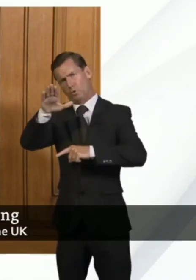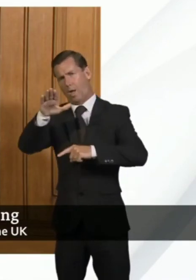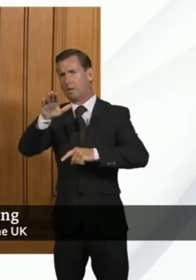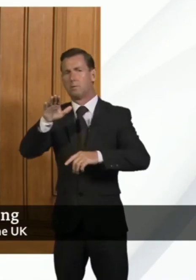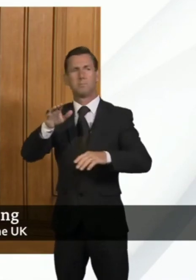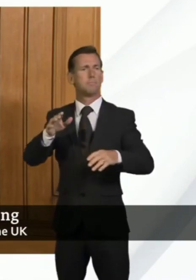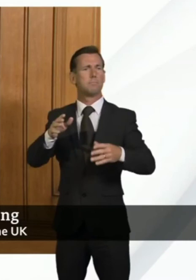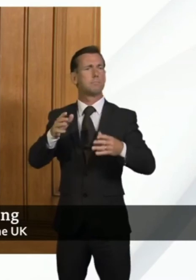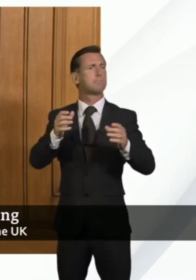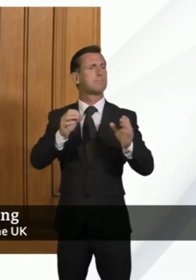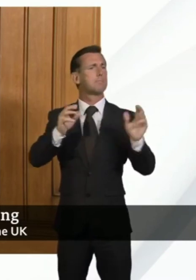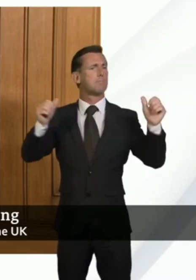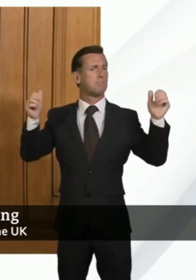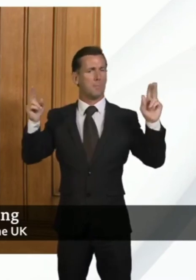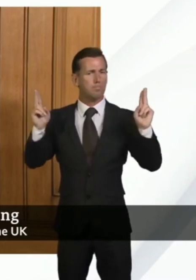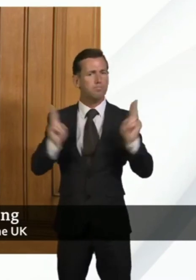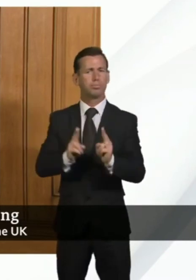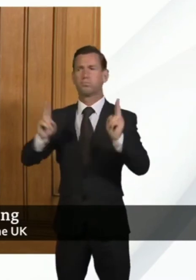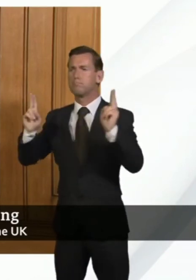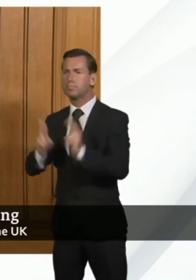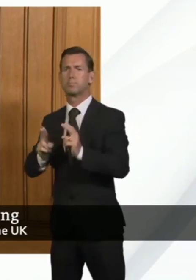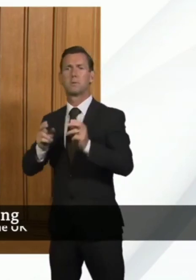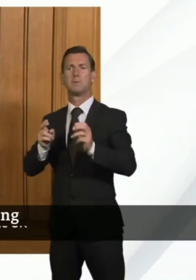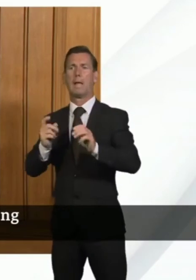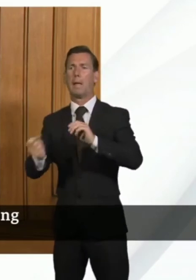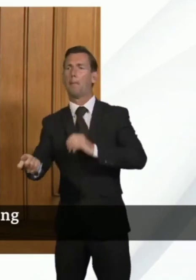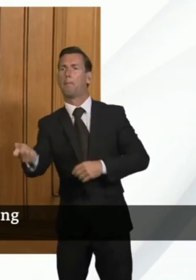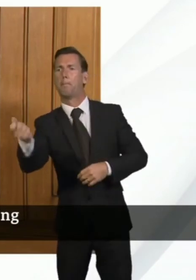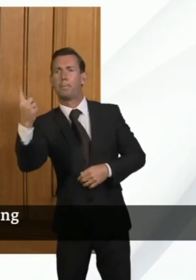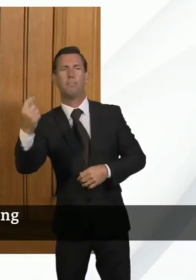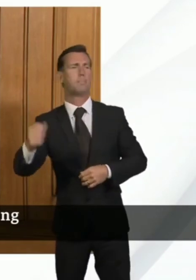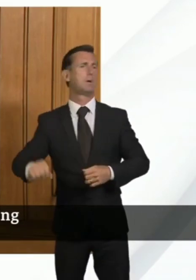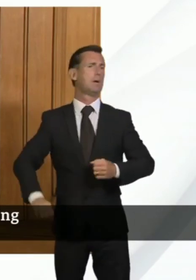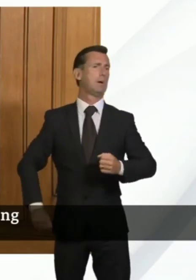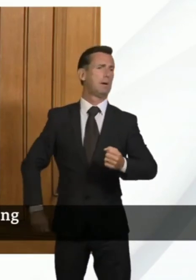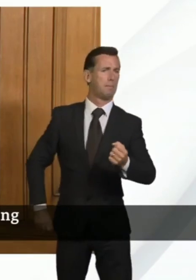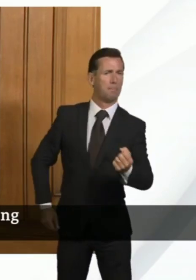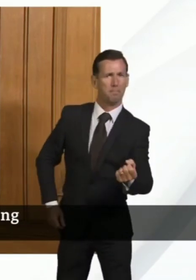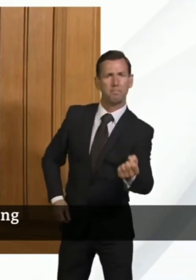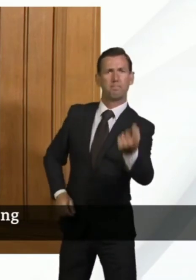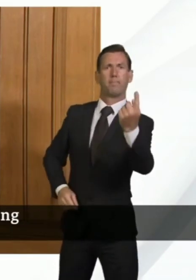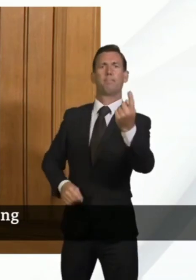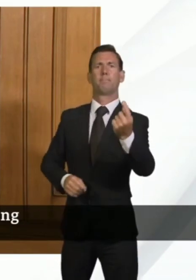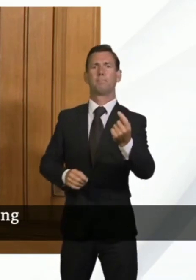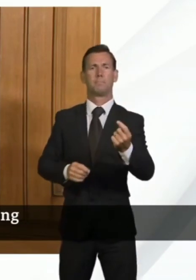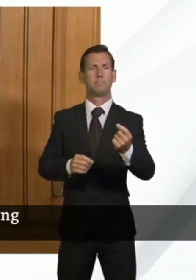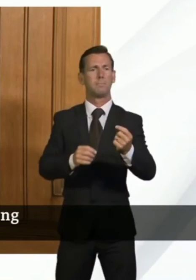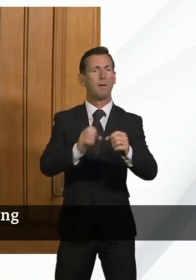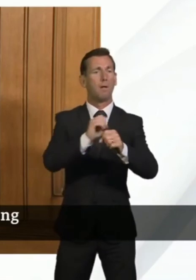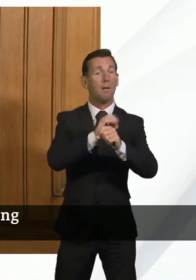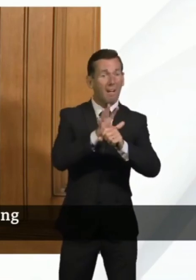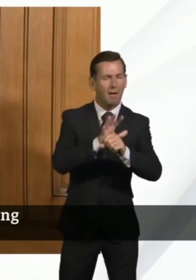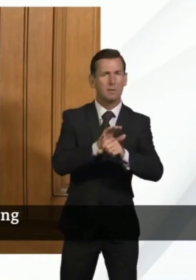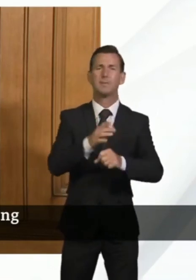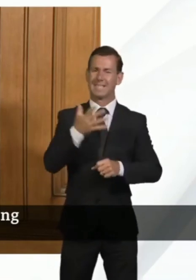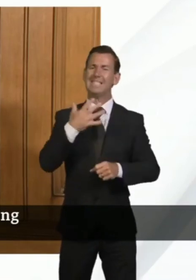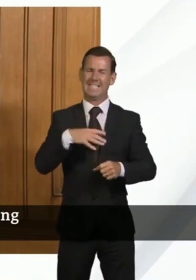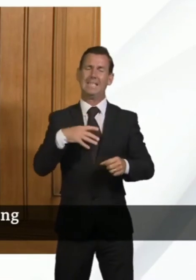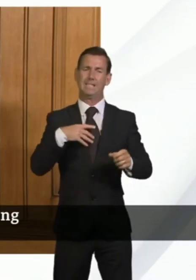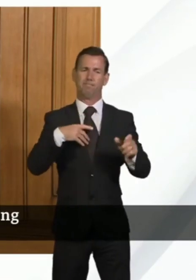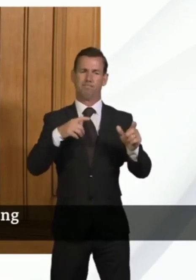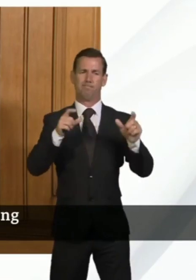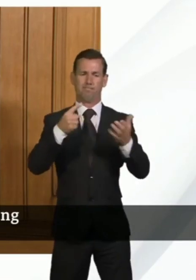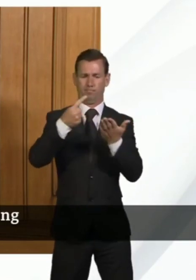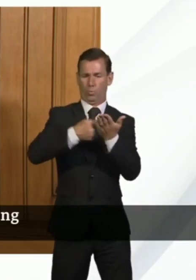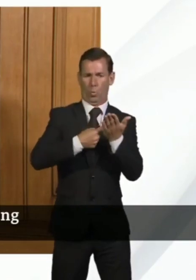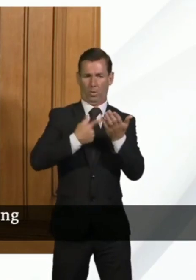outbreaks then there will be a need for interventions around those outbreaks and in fact that's